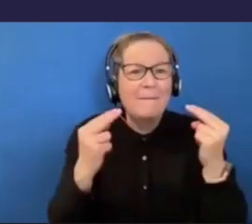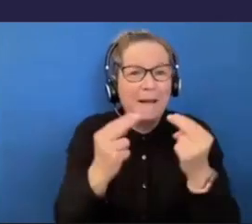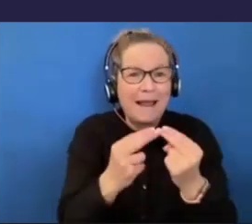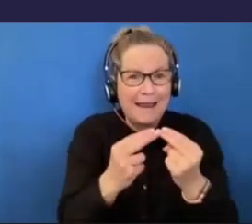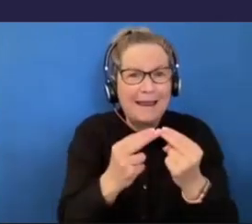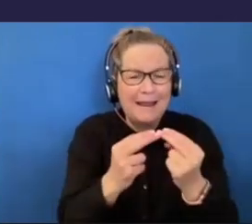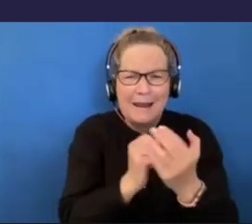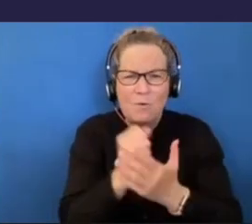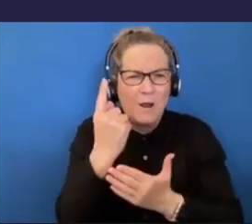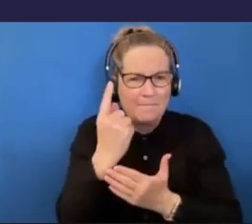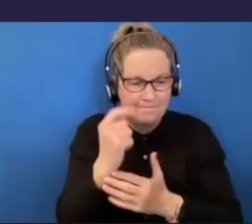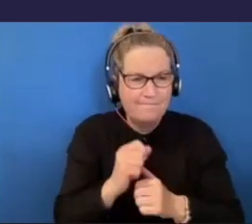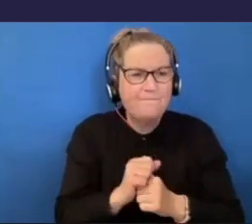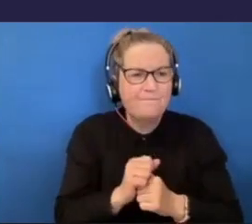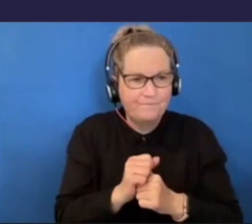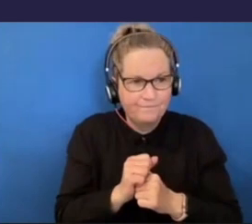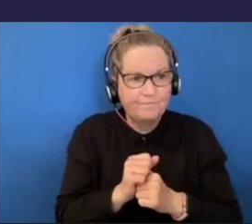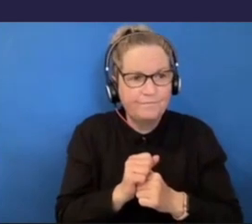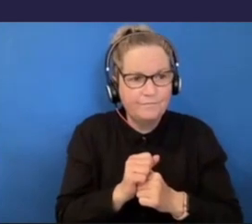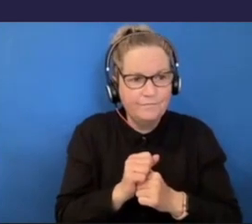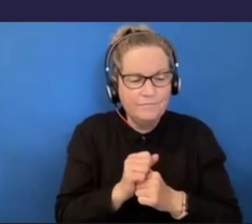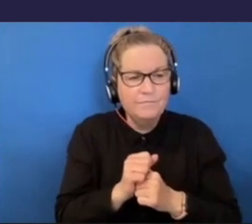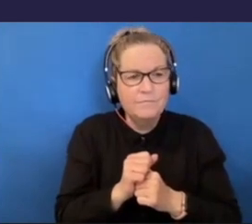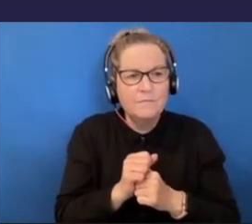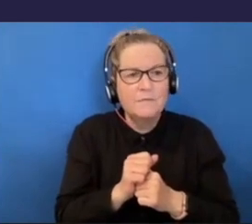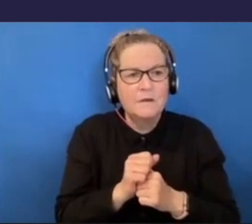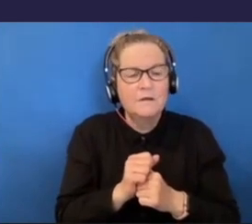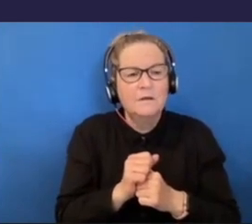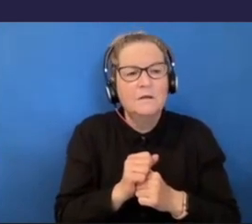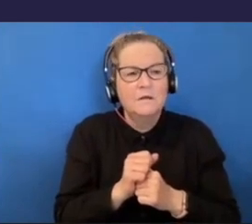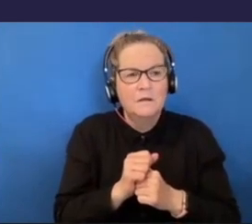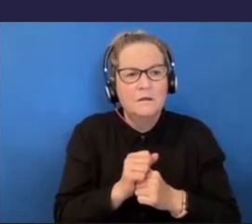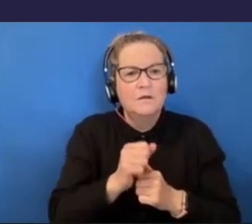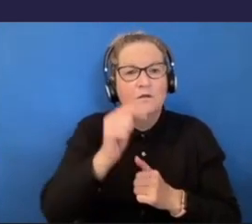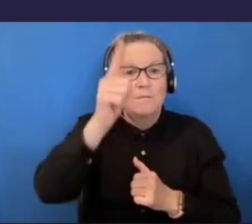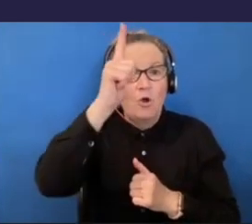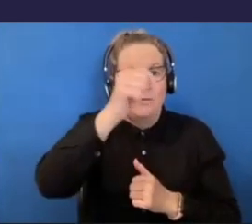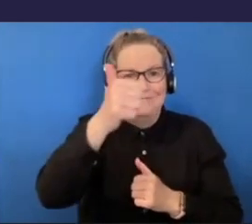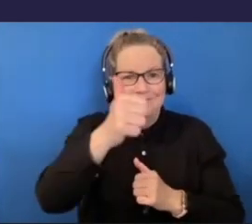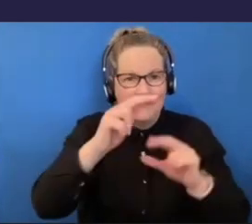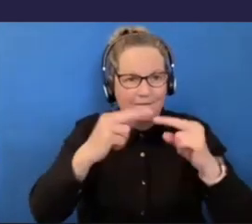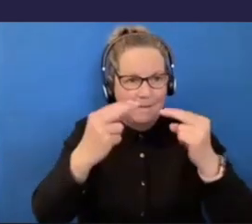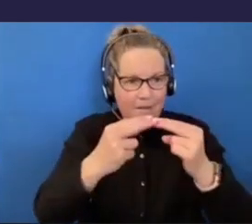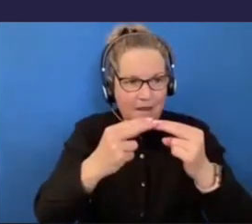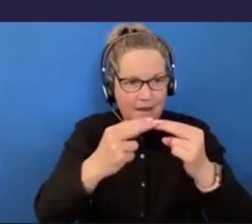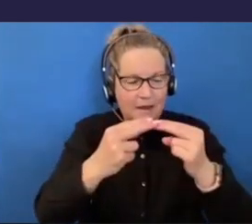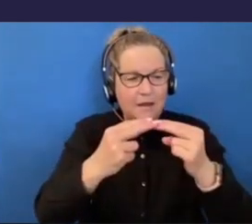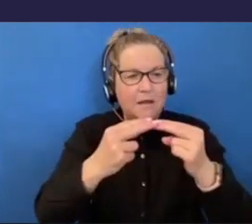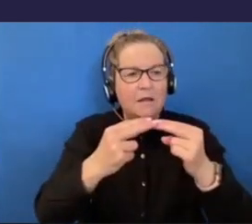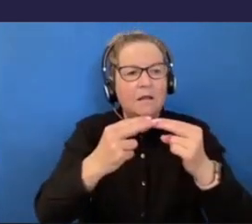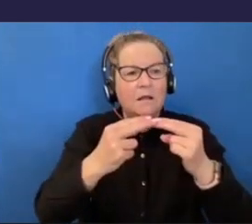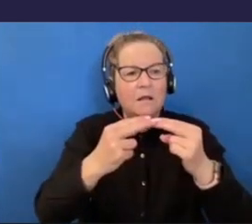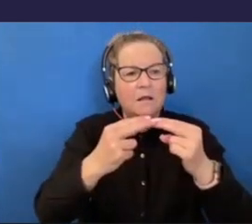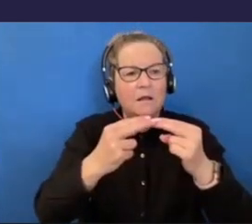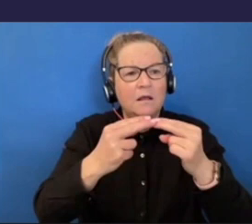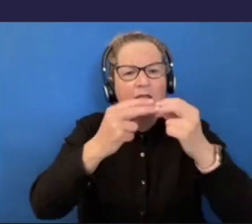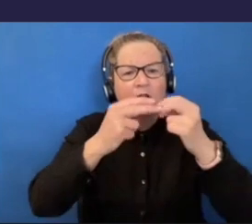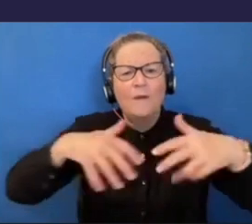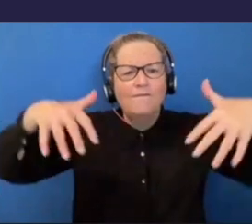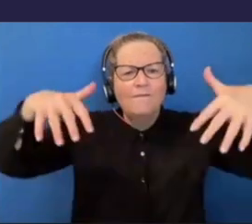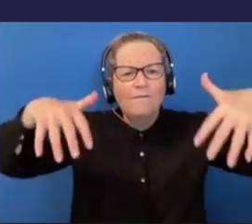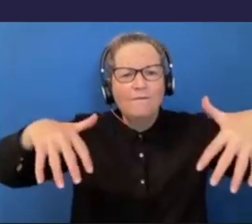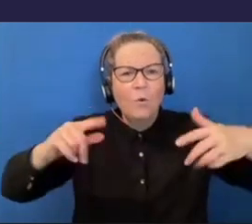interests at heart. Then below Jacob's, um, family, the underbosses, you've got people who are